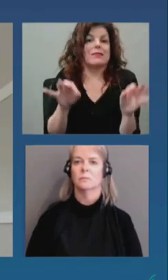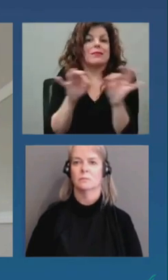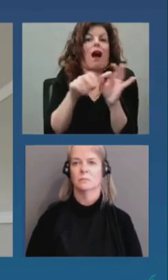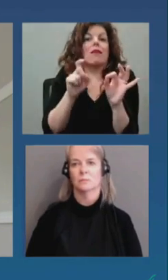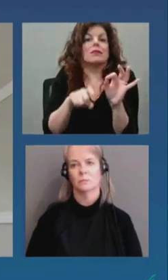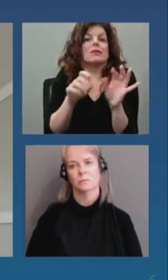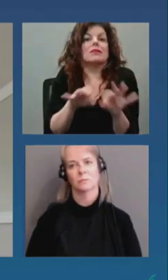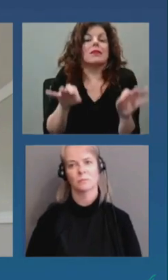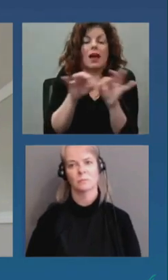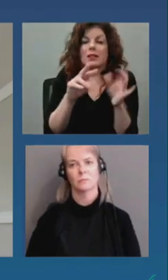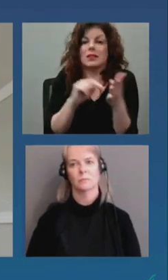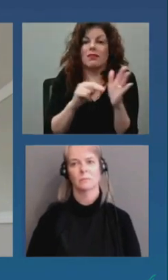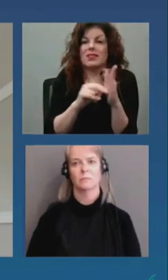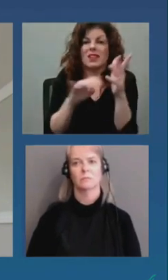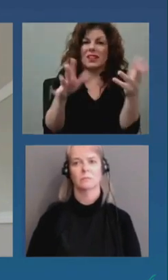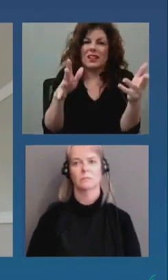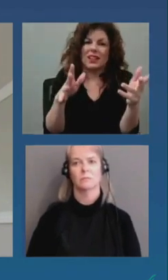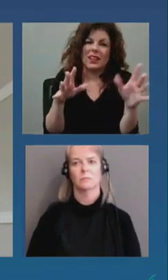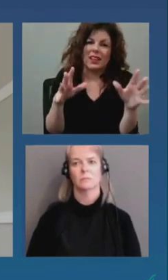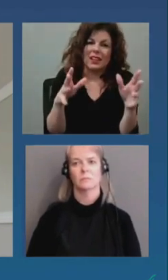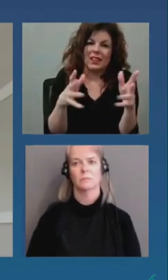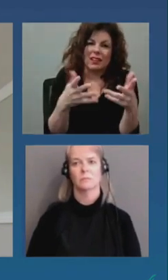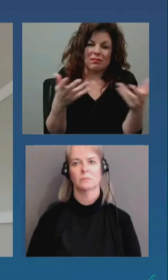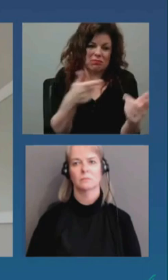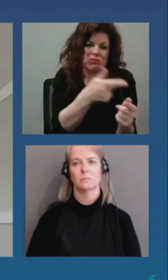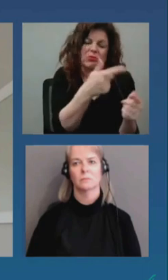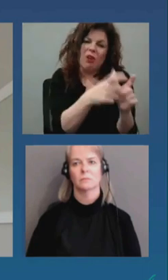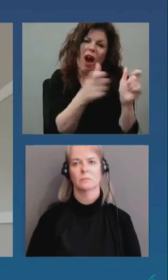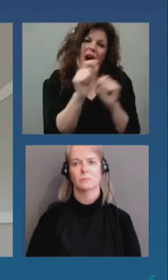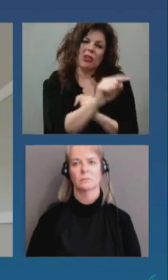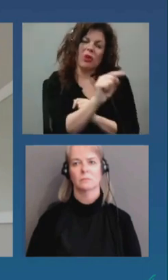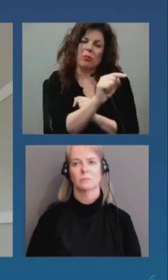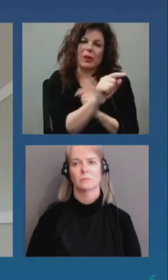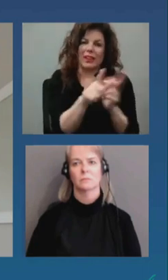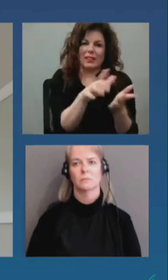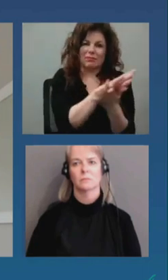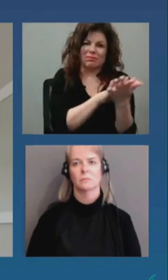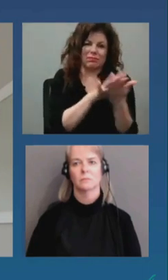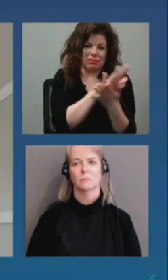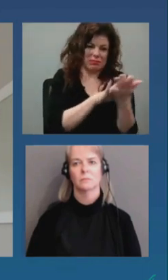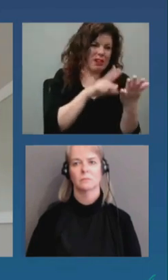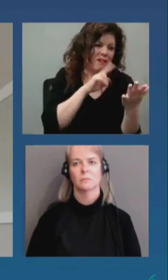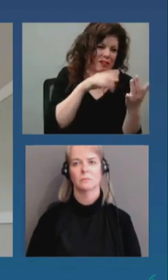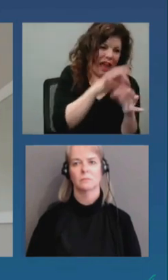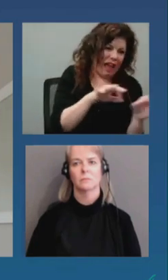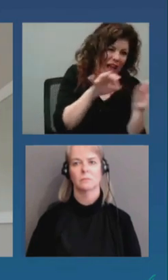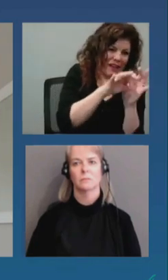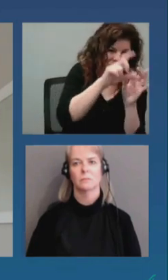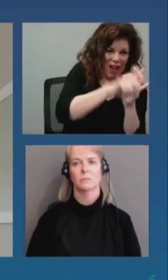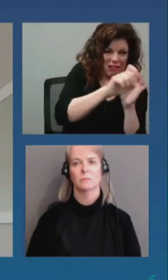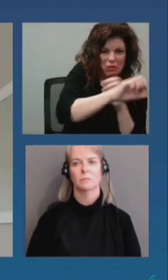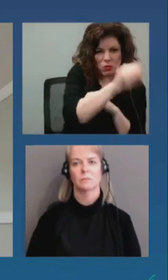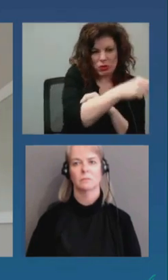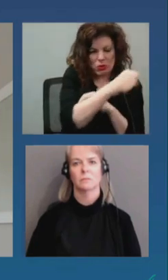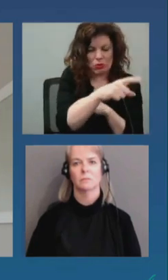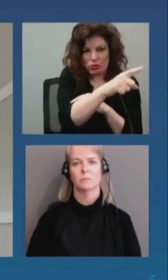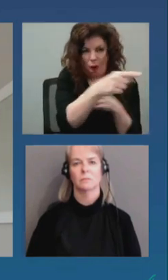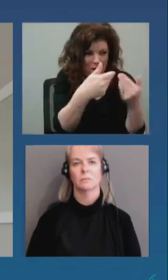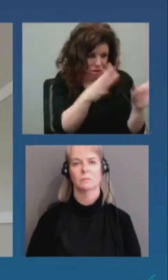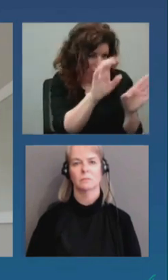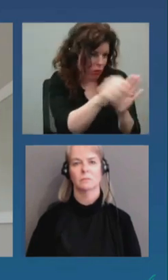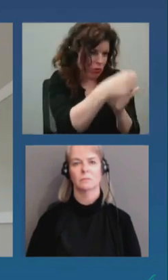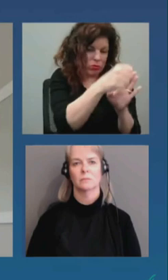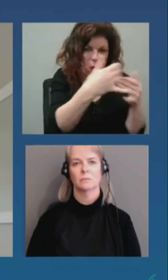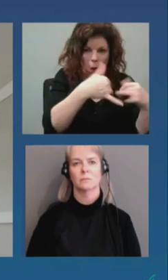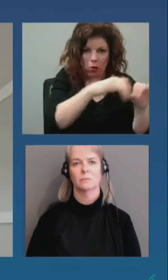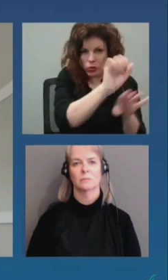où est ce que ça se place c'est ces entreprises là qui sont un peu dans une zone grise à savoir est ce que c'est